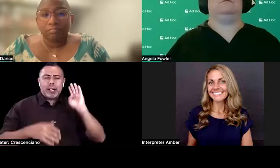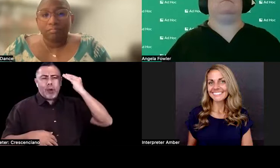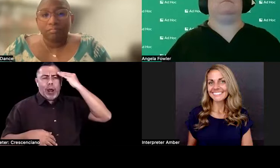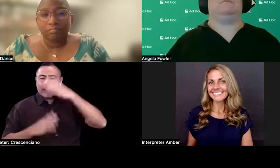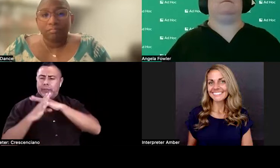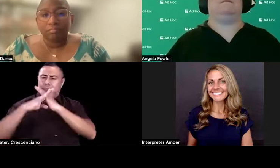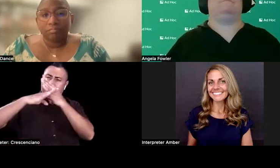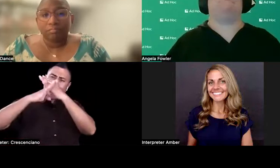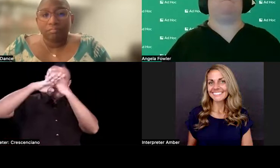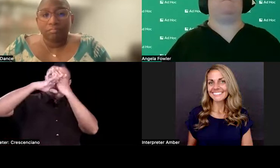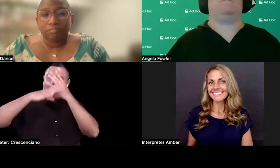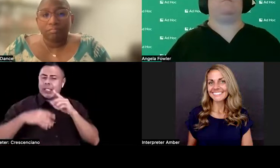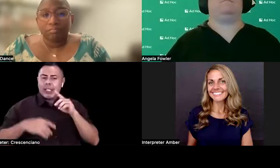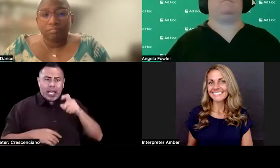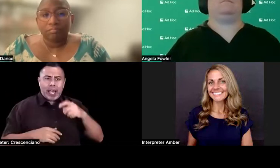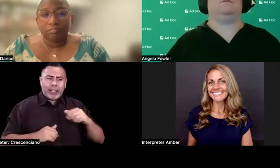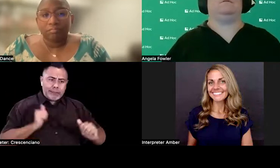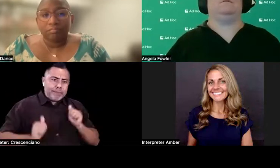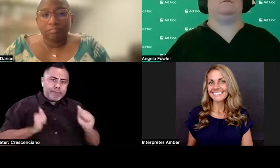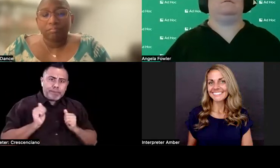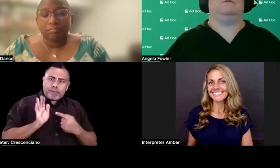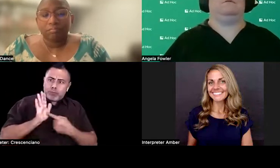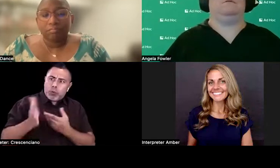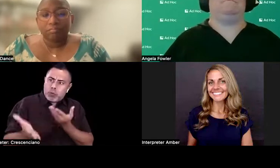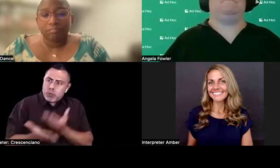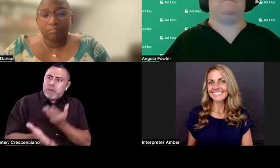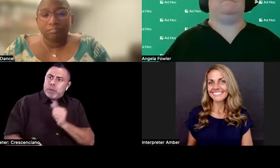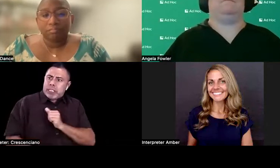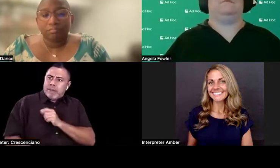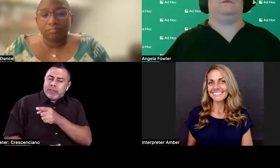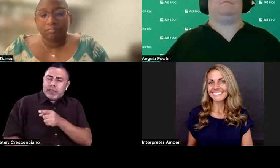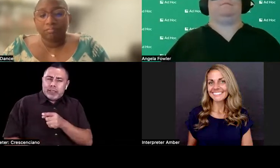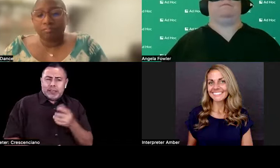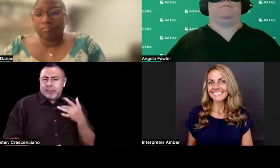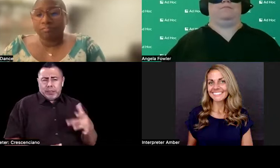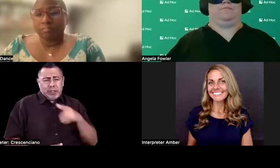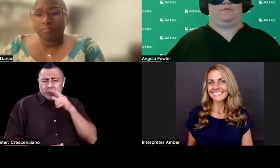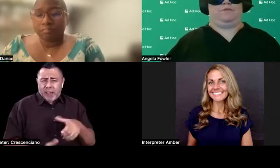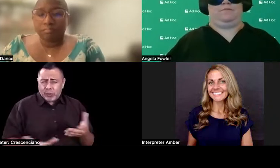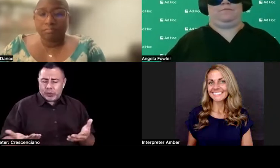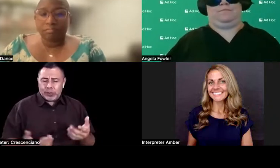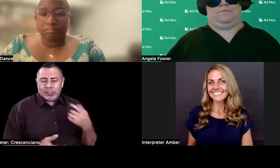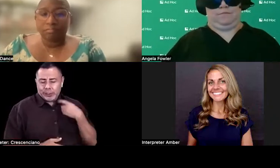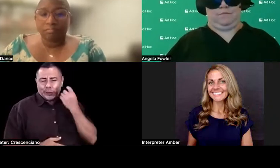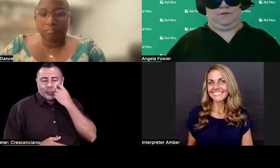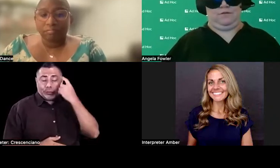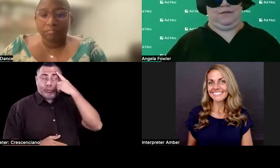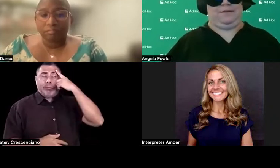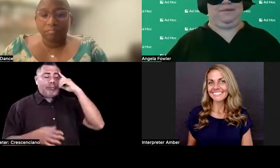um, so I thought about that off of Jacob's comment and I will, uh, I will, uh, pause the mic on that.